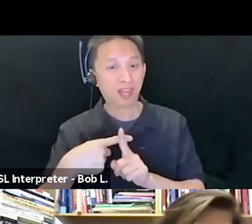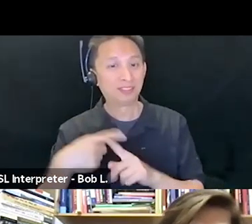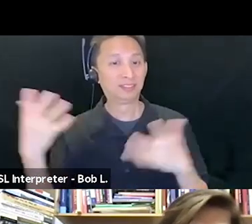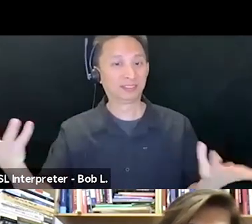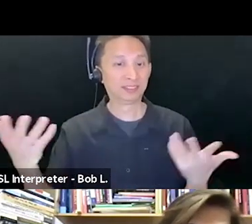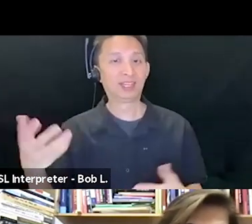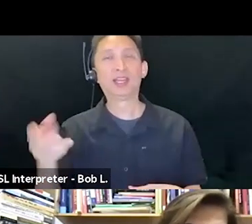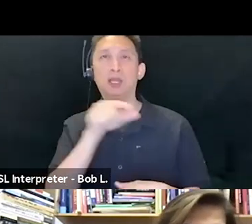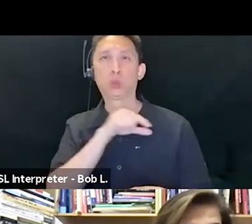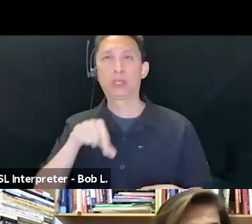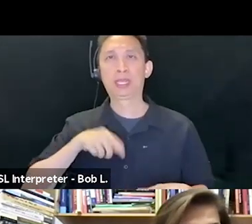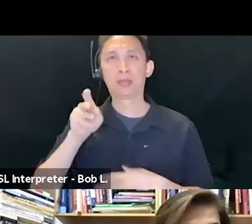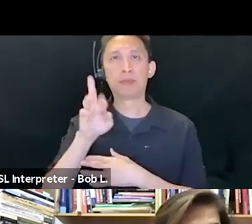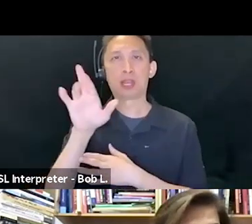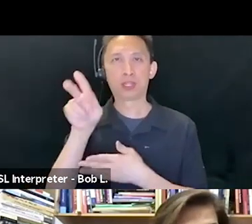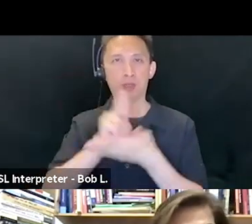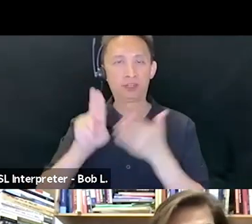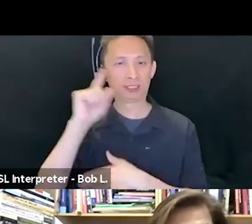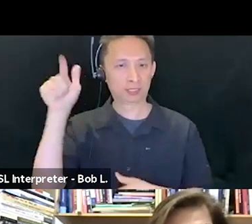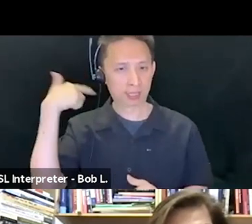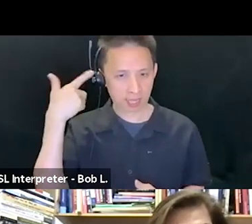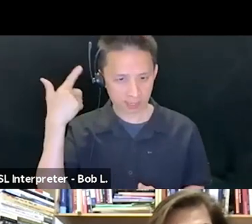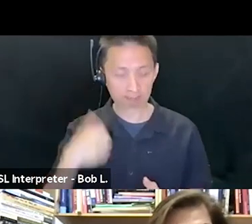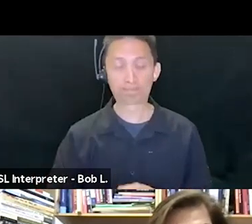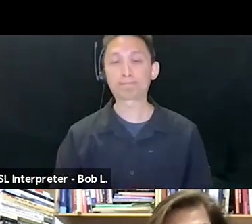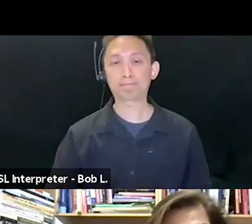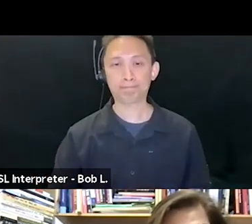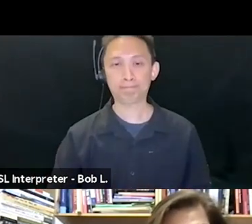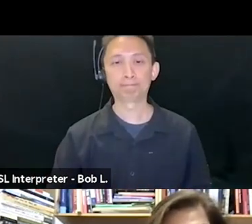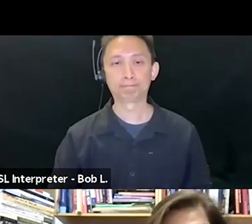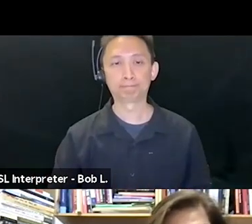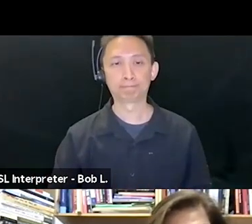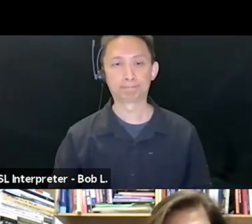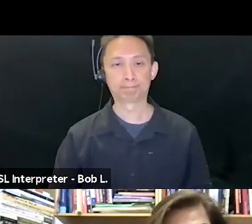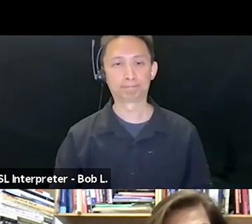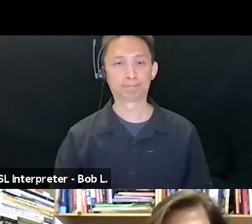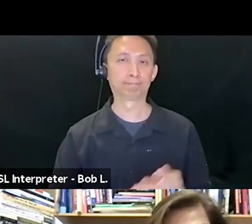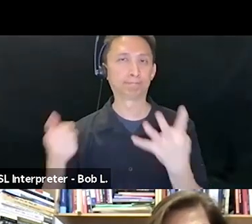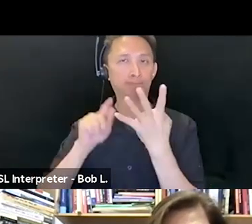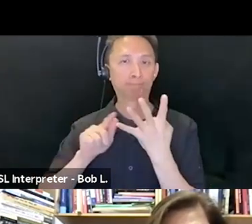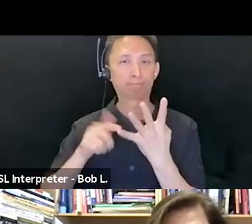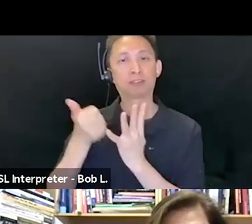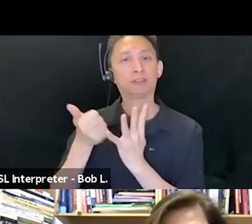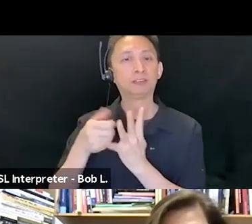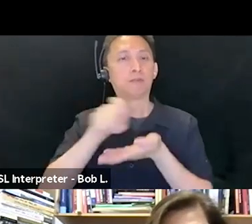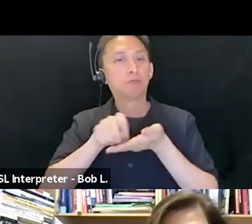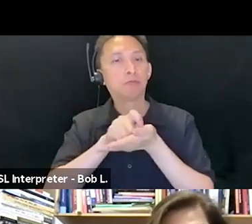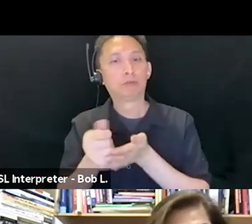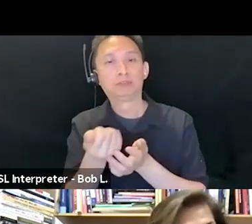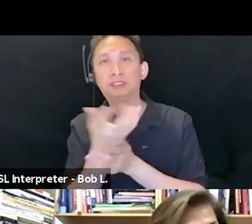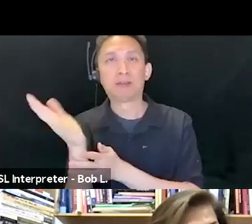Violence Against Women in Conflict Zones in the Middle East, The Palestinian Case Study, 2010, Security,